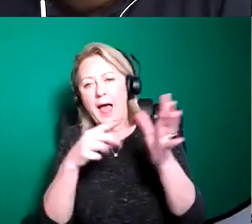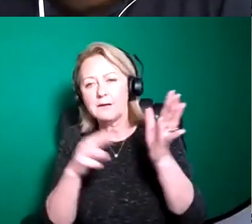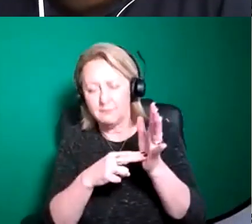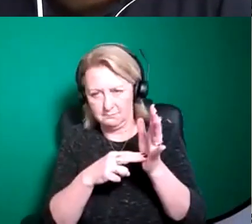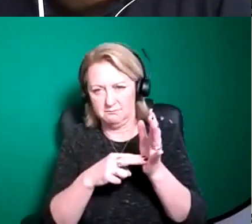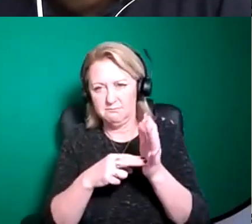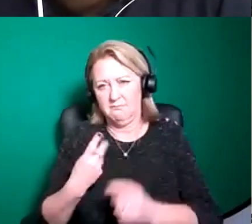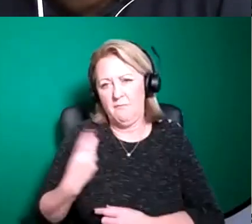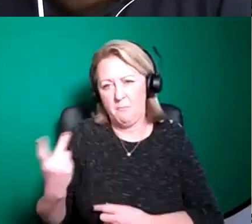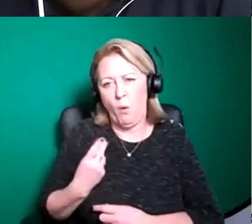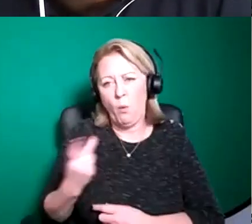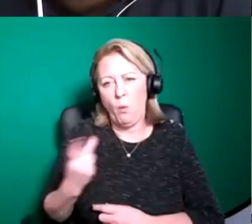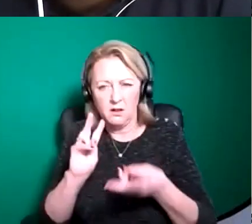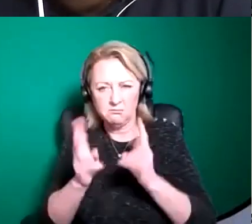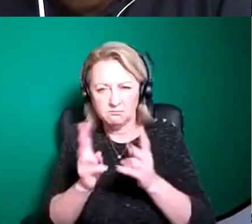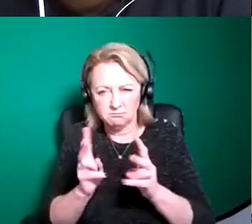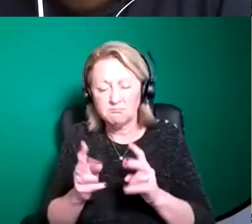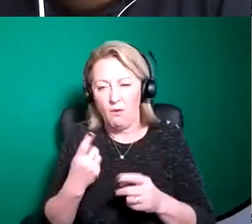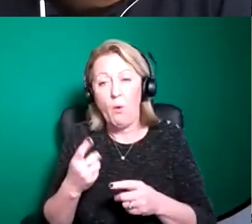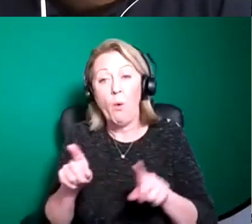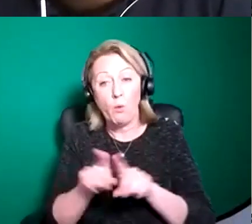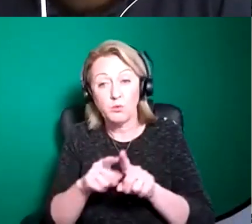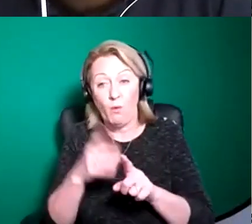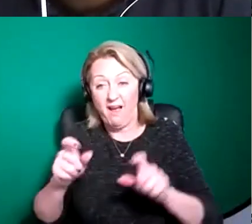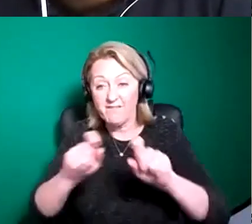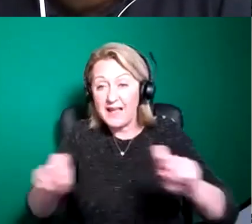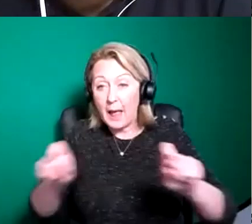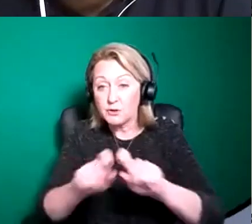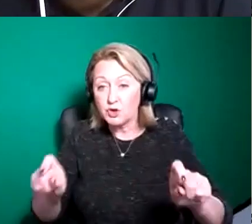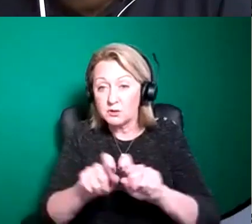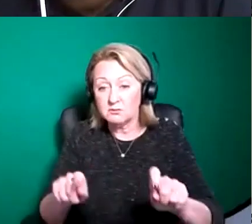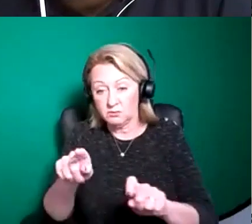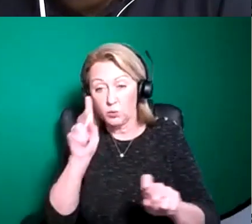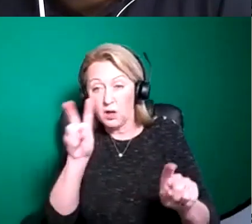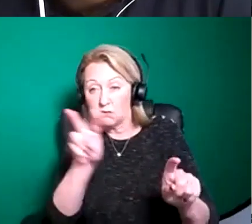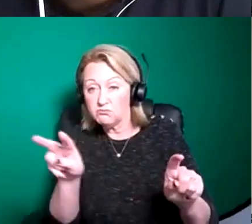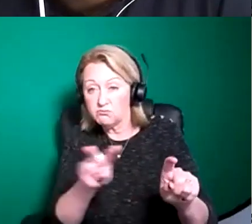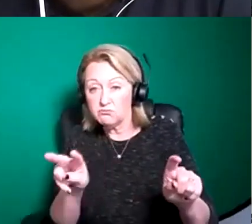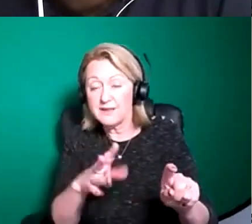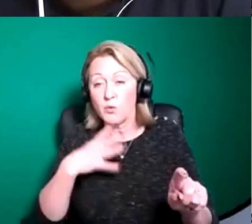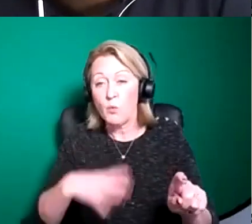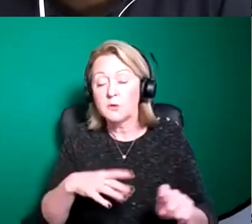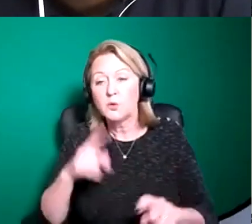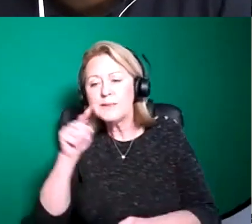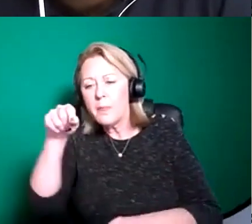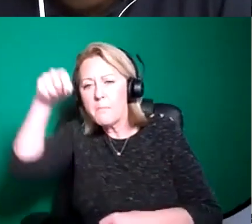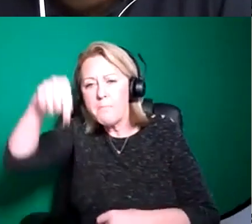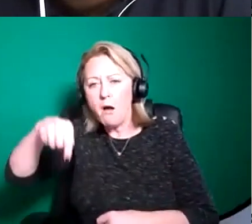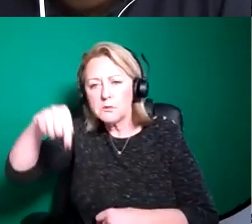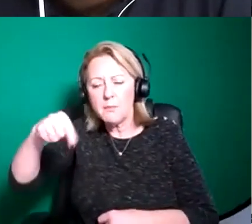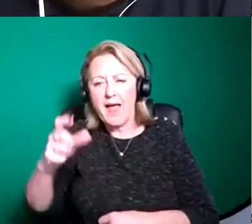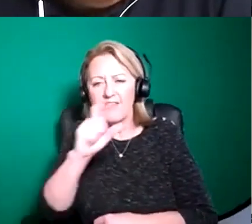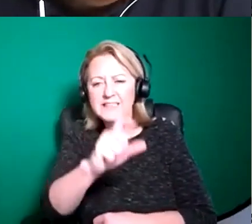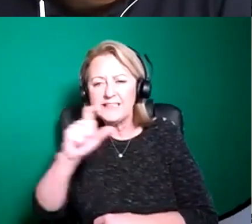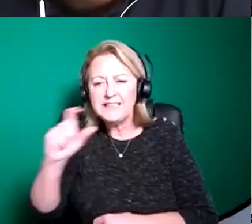and we should also have kind of live captioning available and so if you're able to click on the cc uh button and if that's something